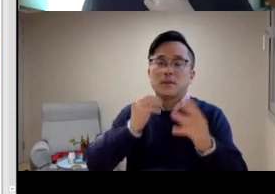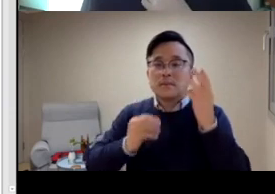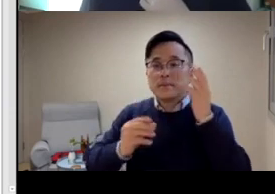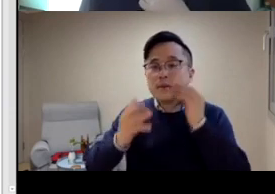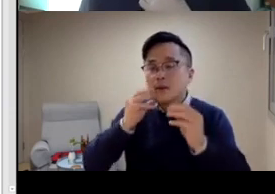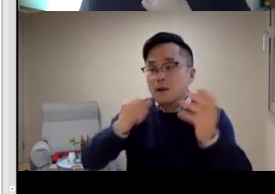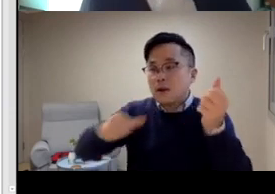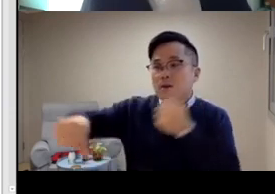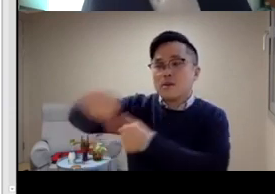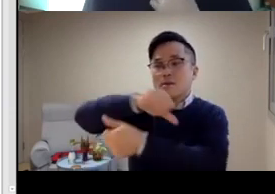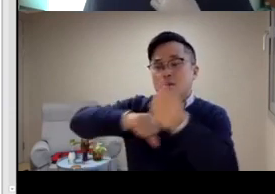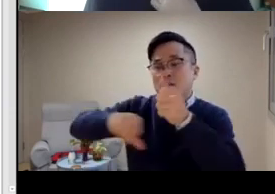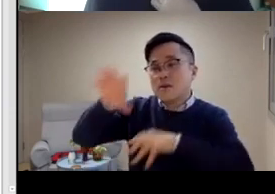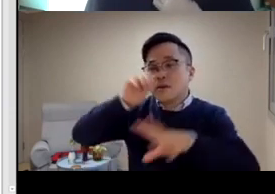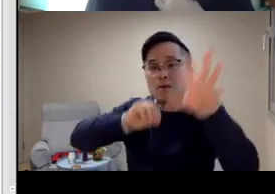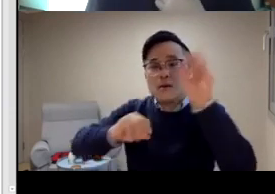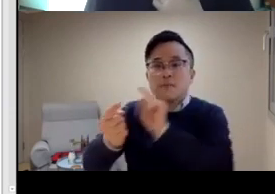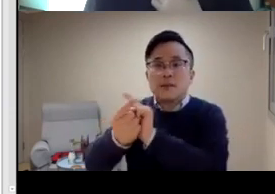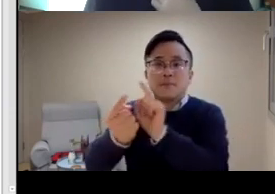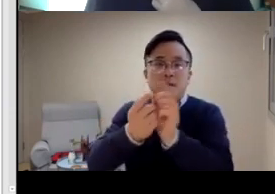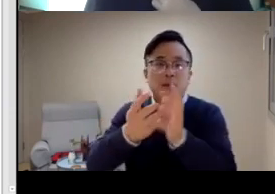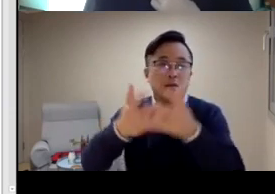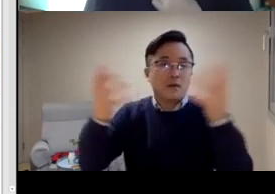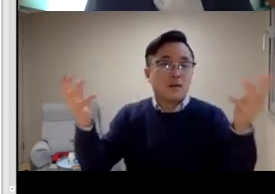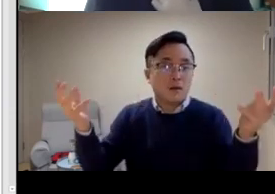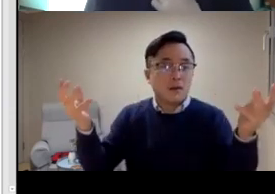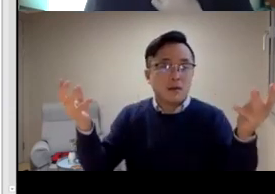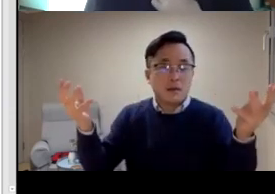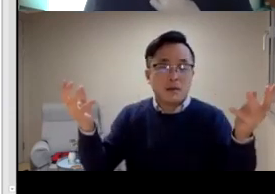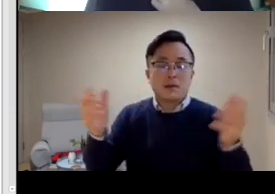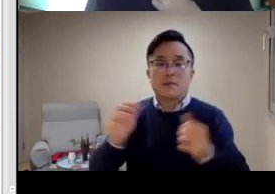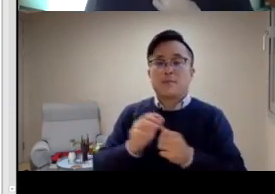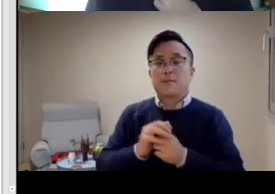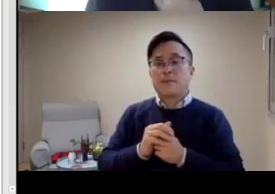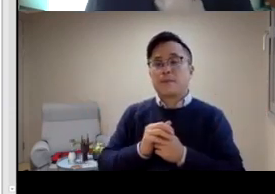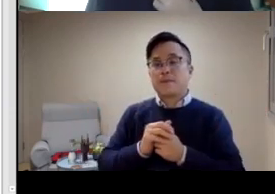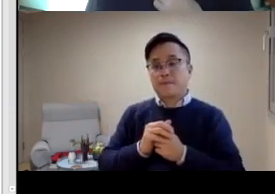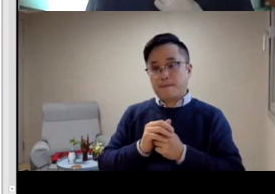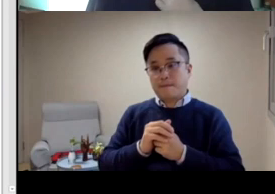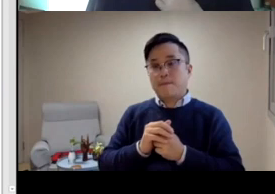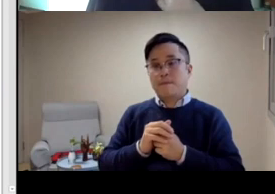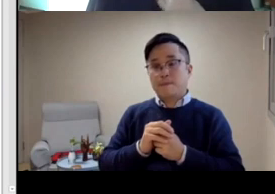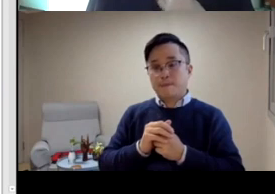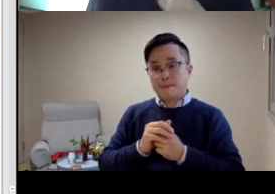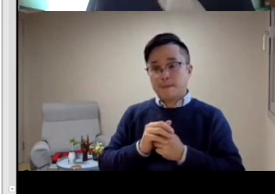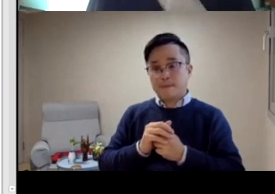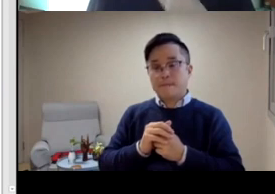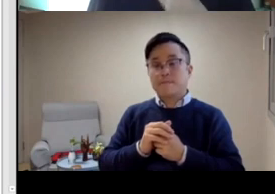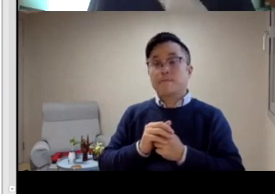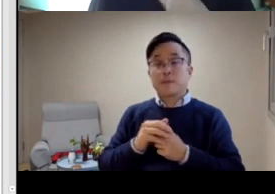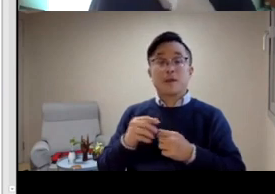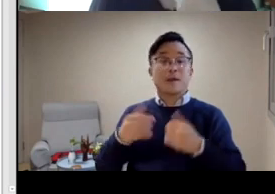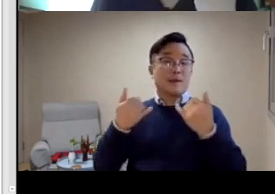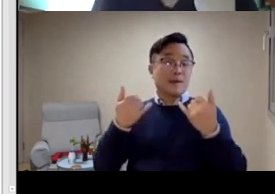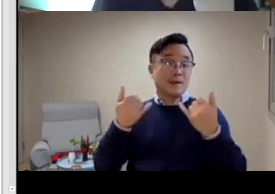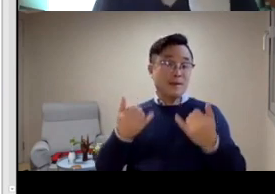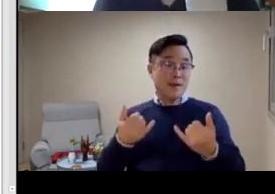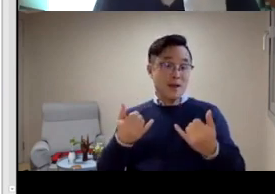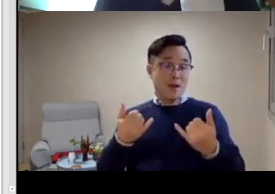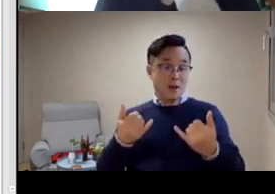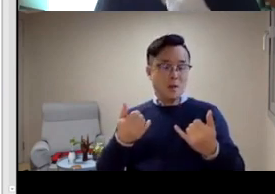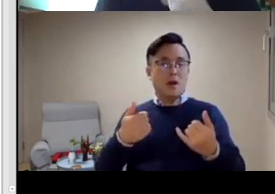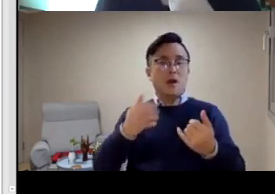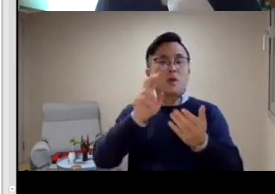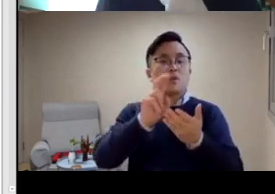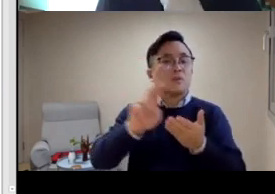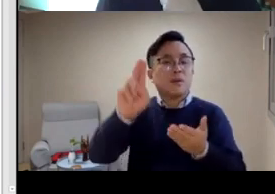I gave talks in various places around the world at different sign language research conferences. And I've gone,